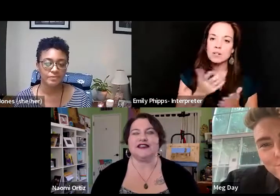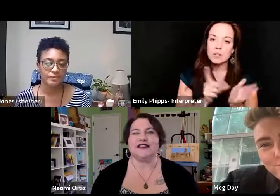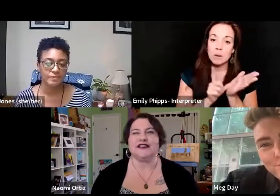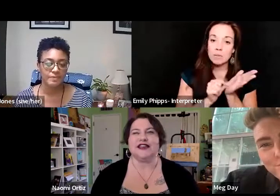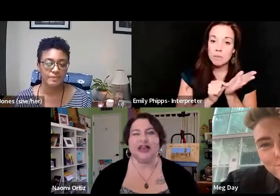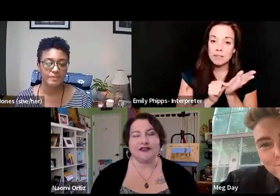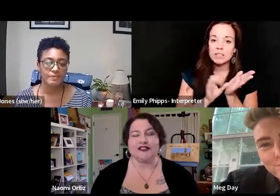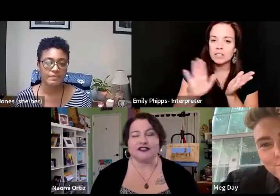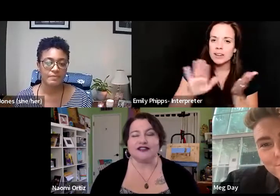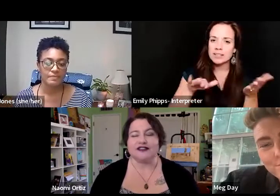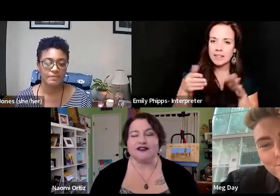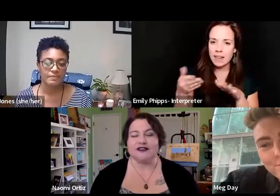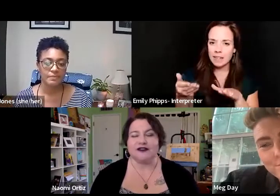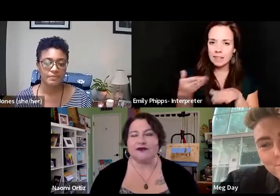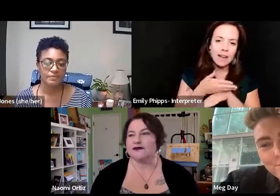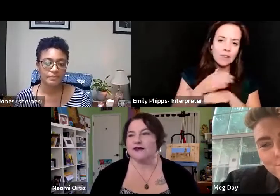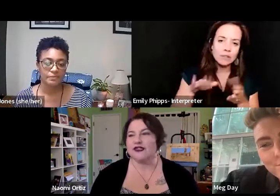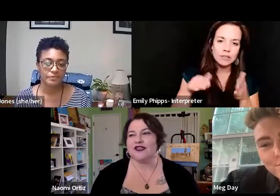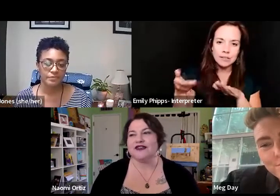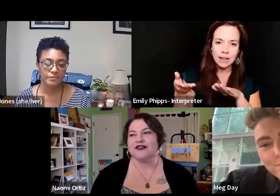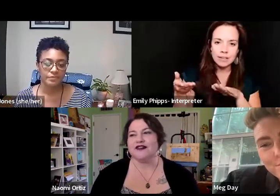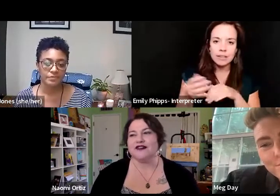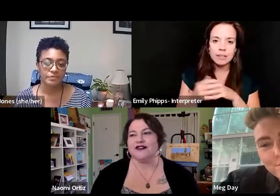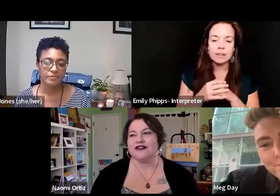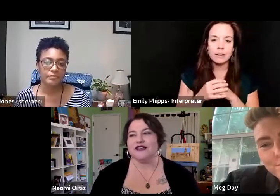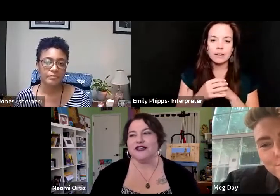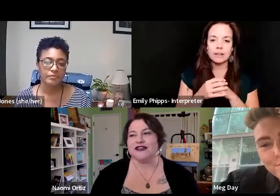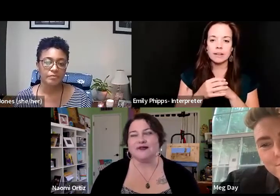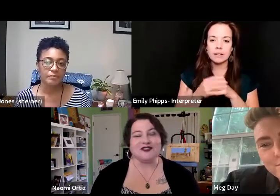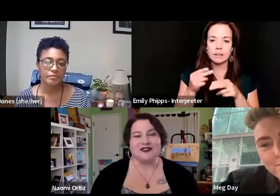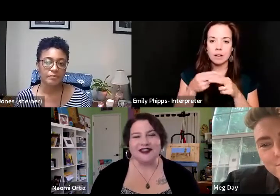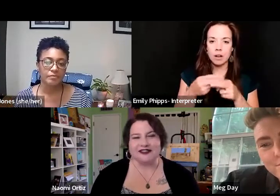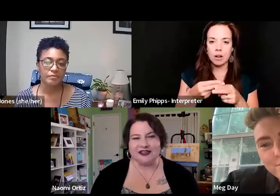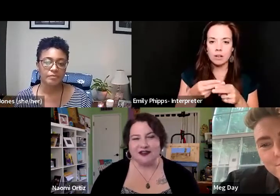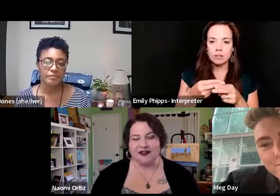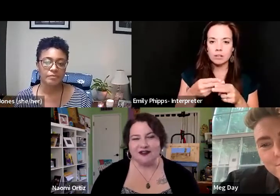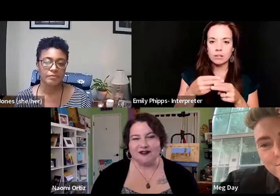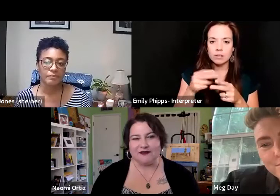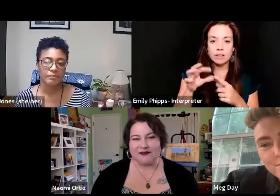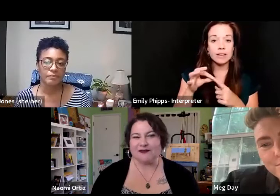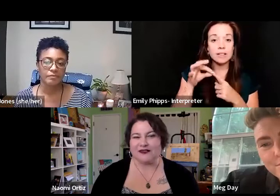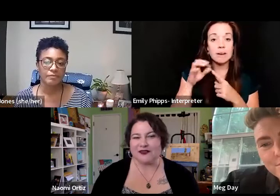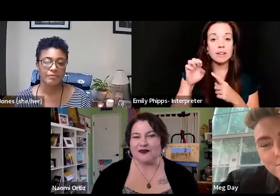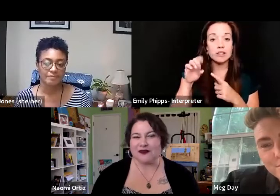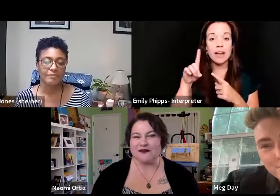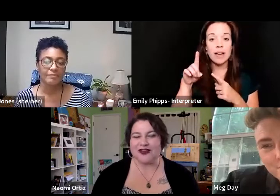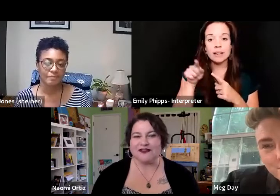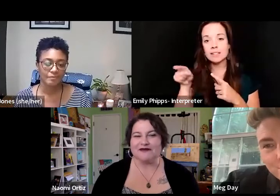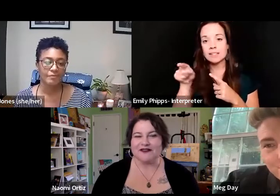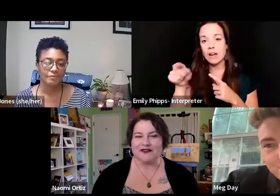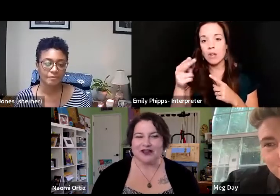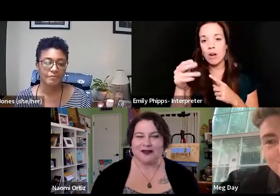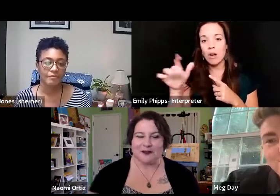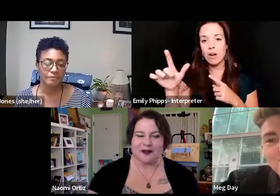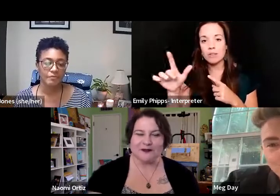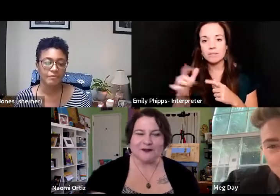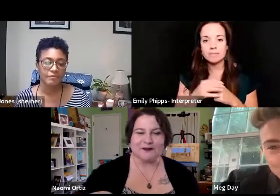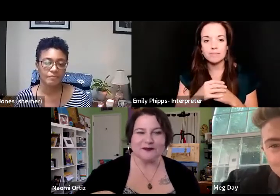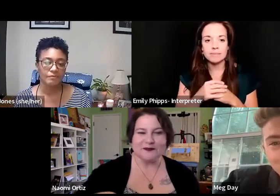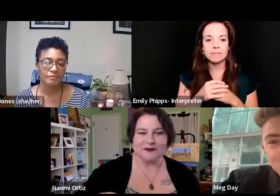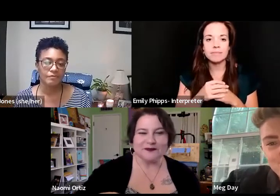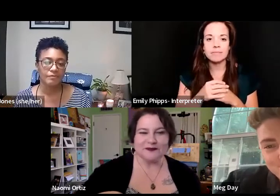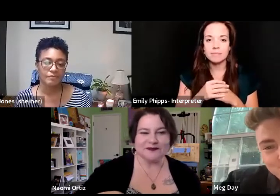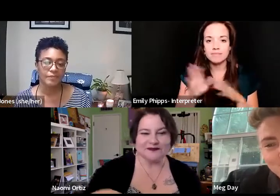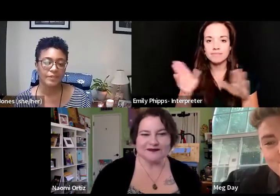his death, after his death, called Special Ed is Down the Hall. So I want to invite him in.